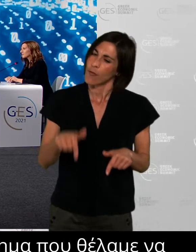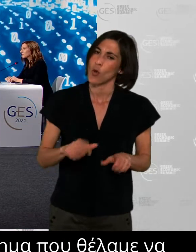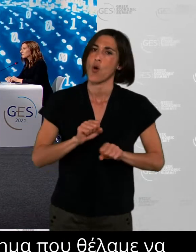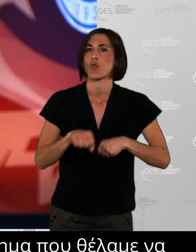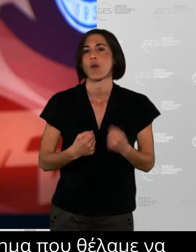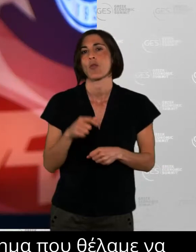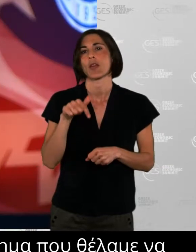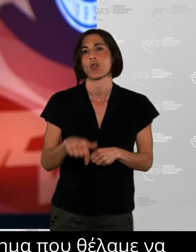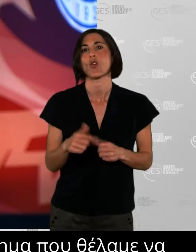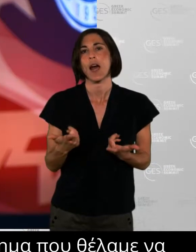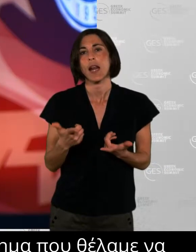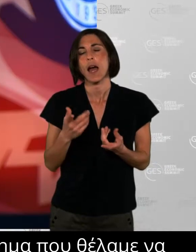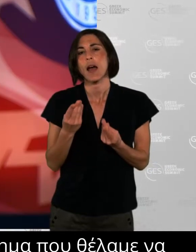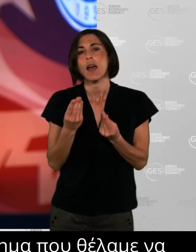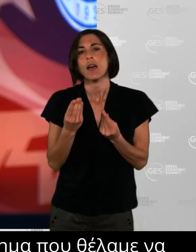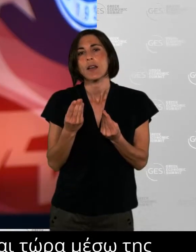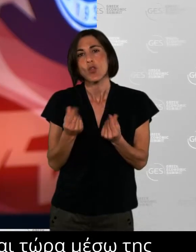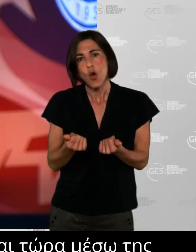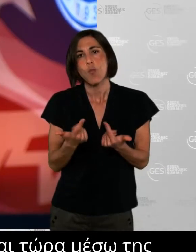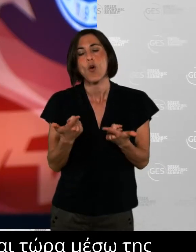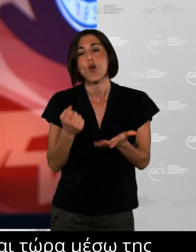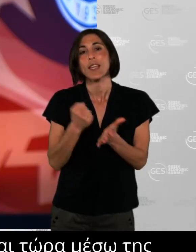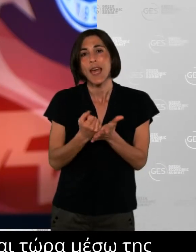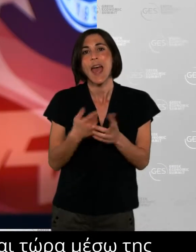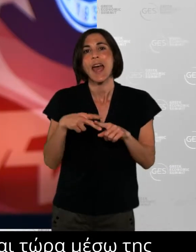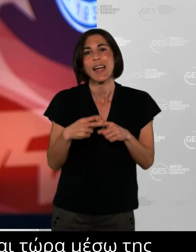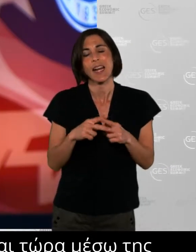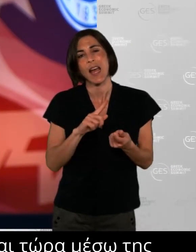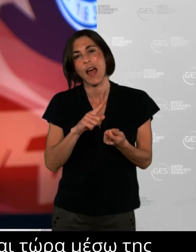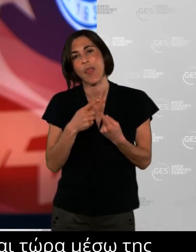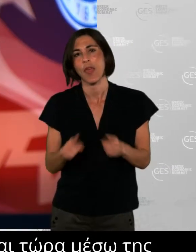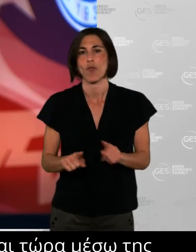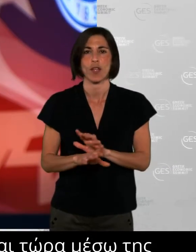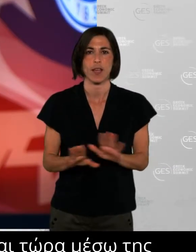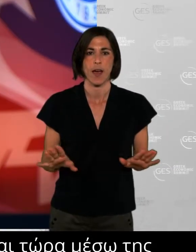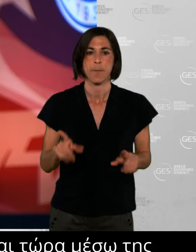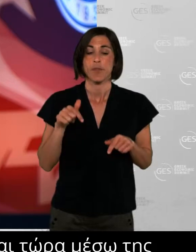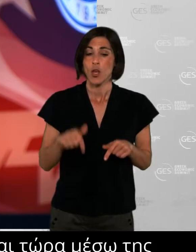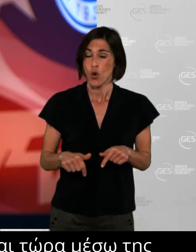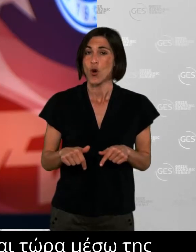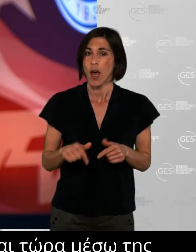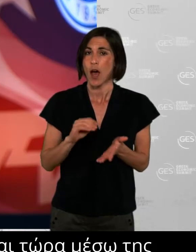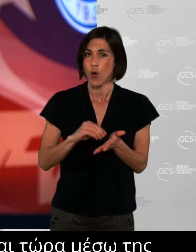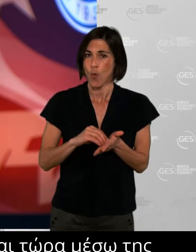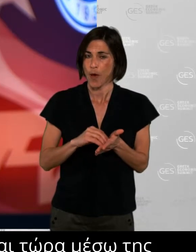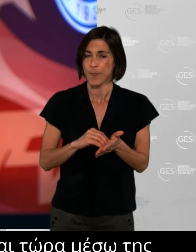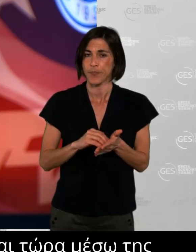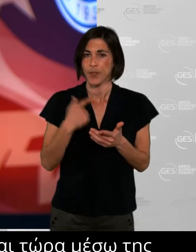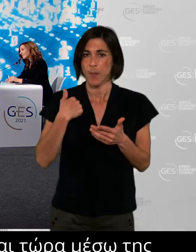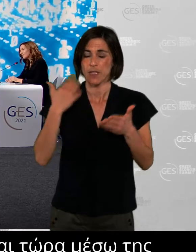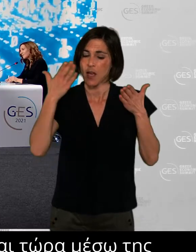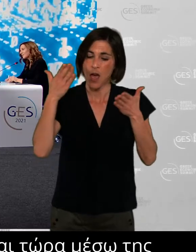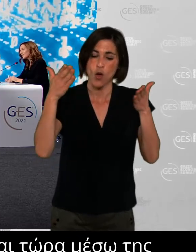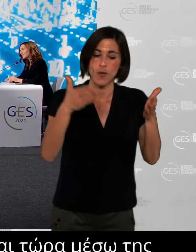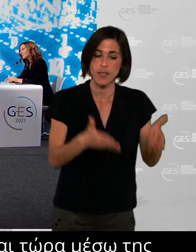which we have started and we thought that even during the pandemic it was a necessity. So we revised and we launched our values.